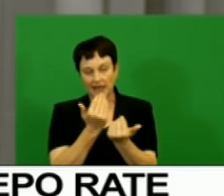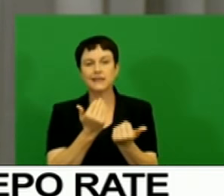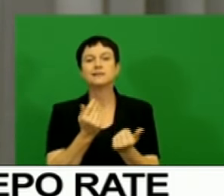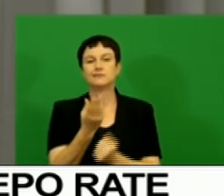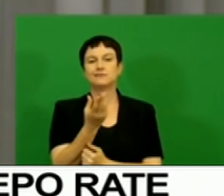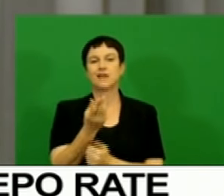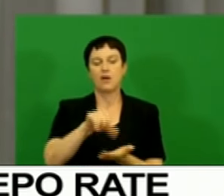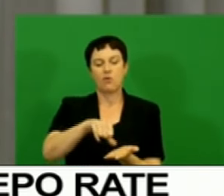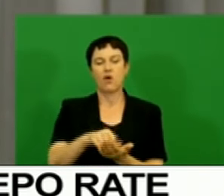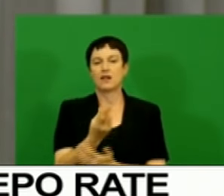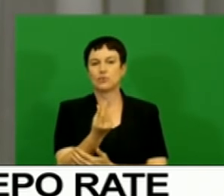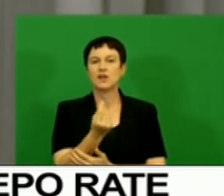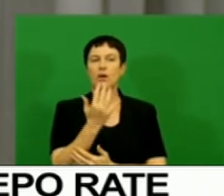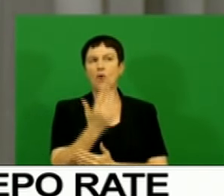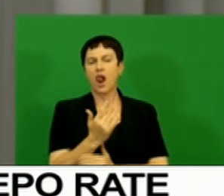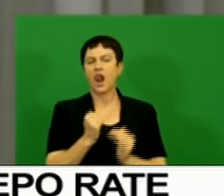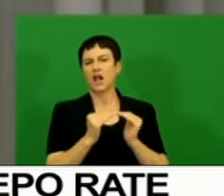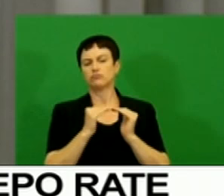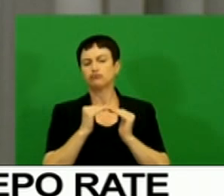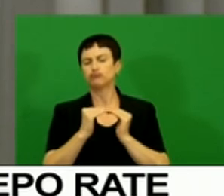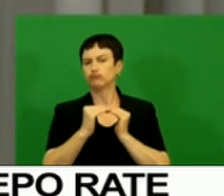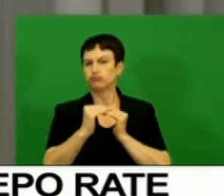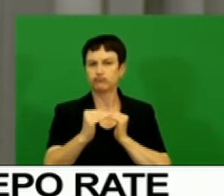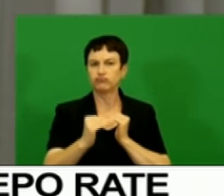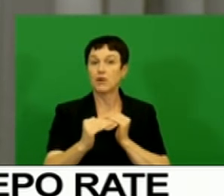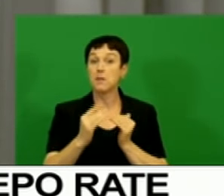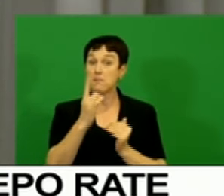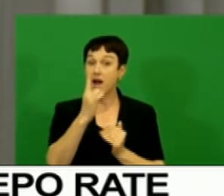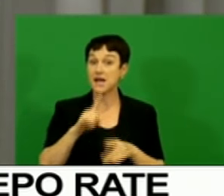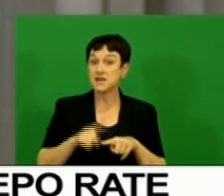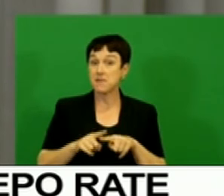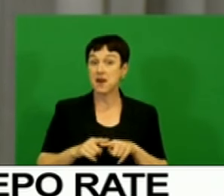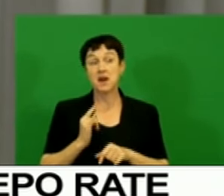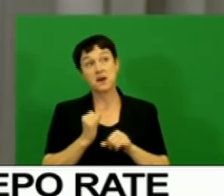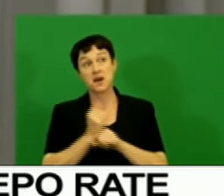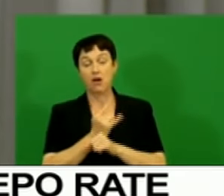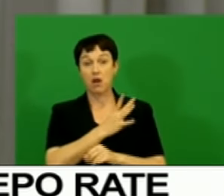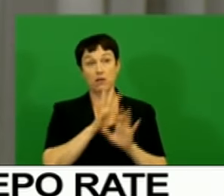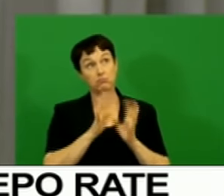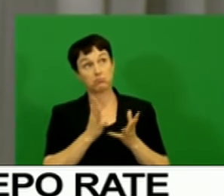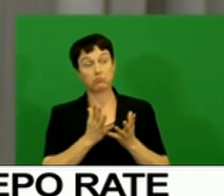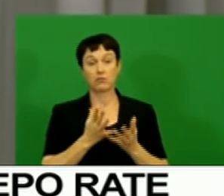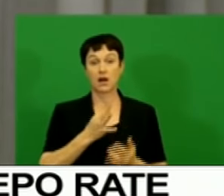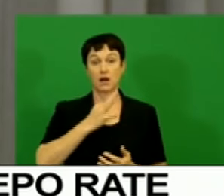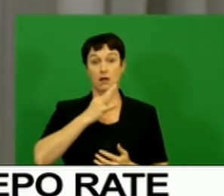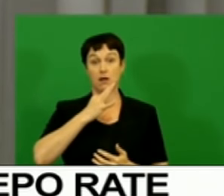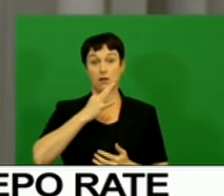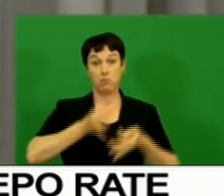in the absence of any major global political risks that would threaten production.